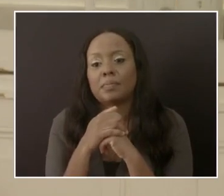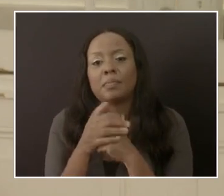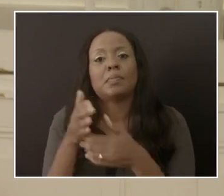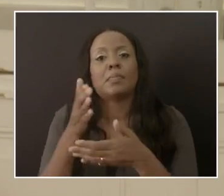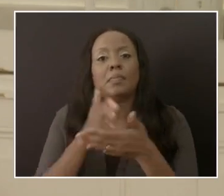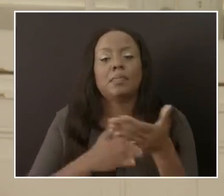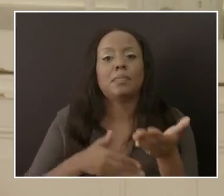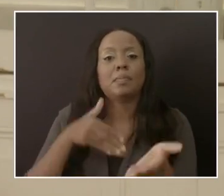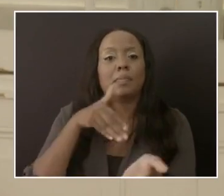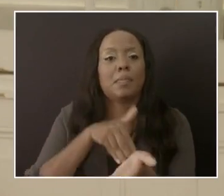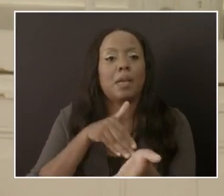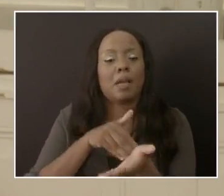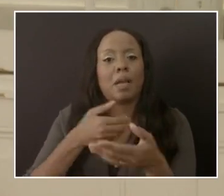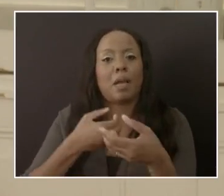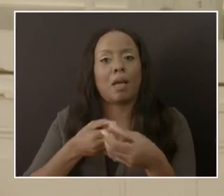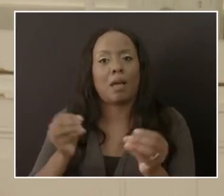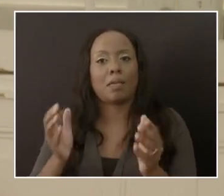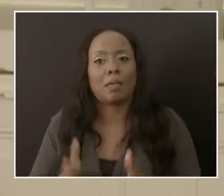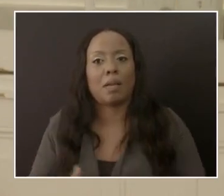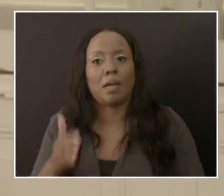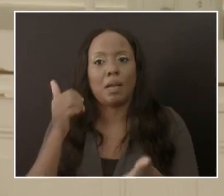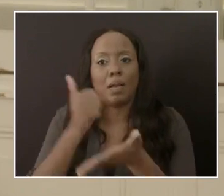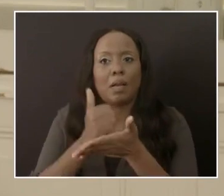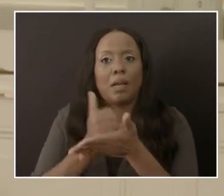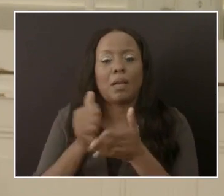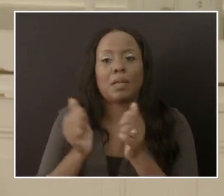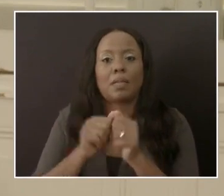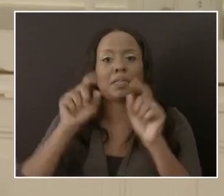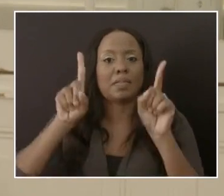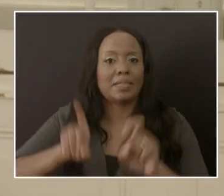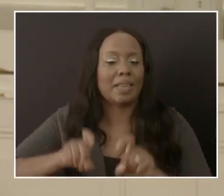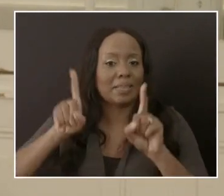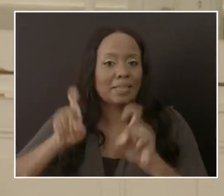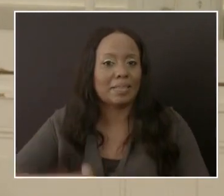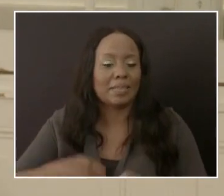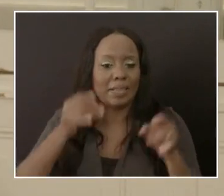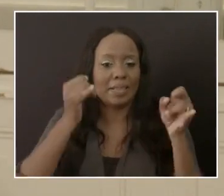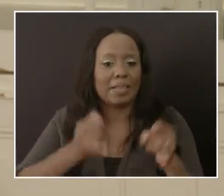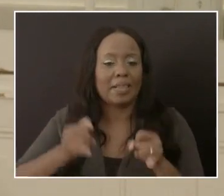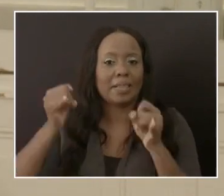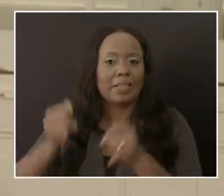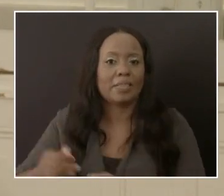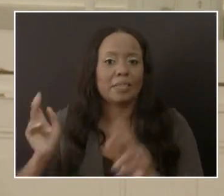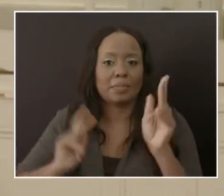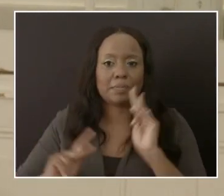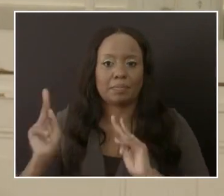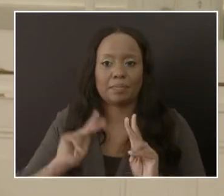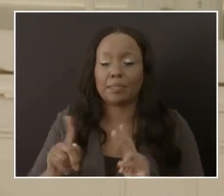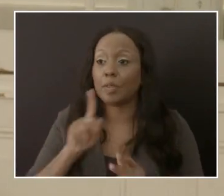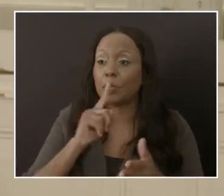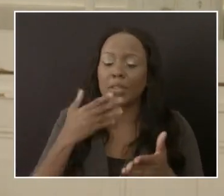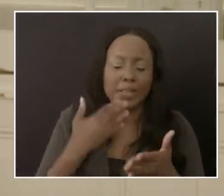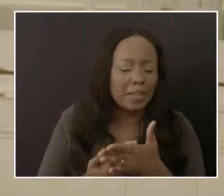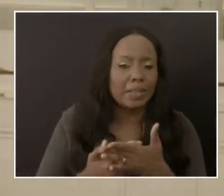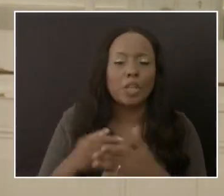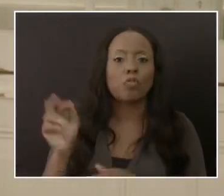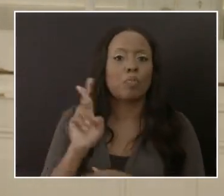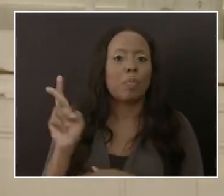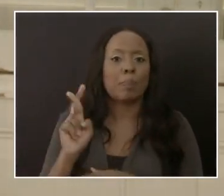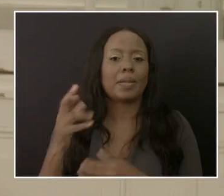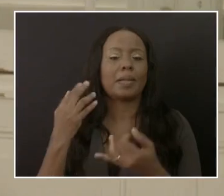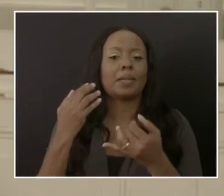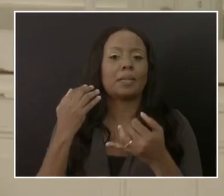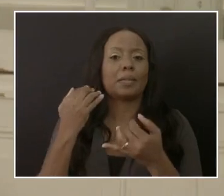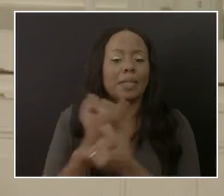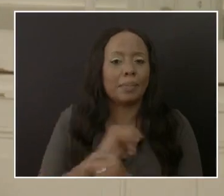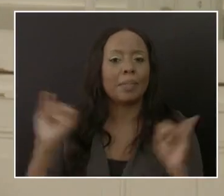who assisted with the testing of individuals. So this was a good run it came off well and I'm certain